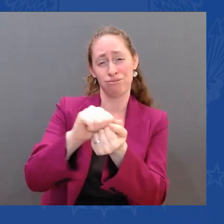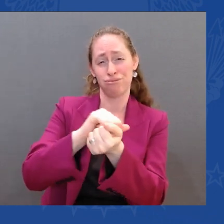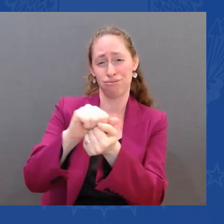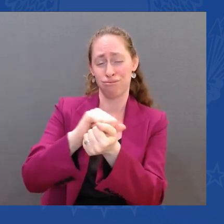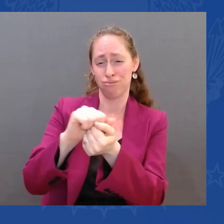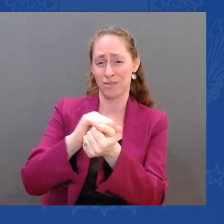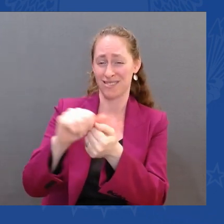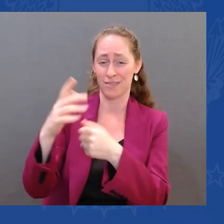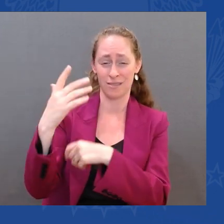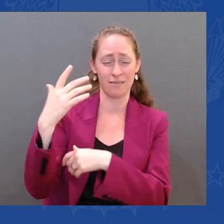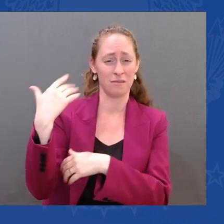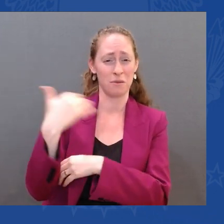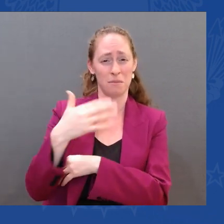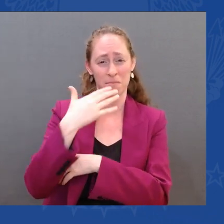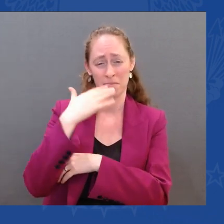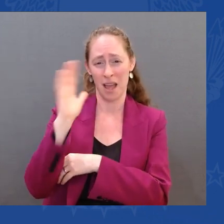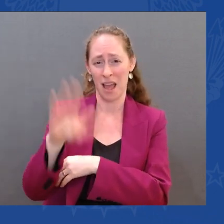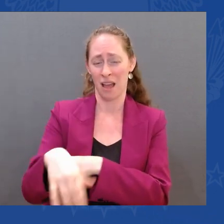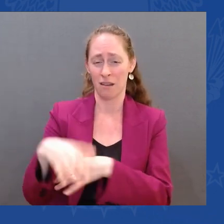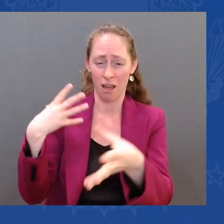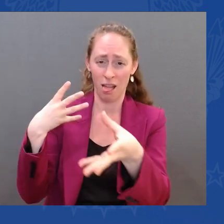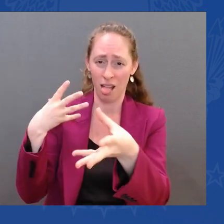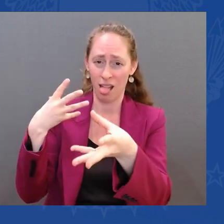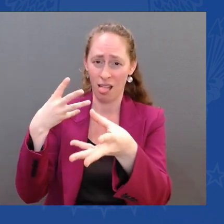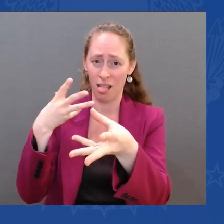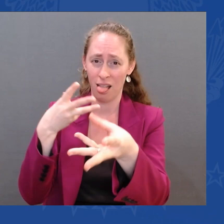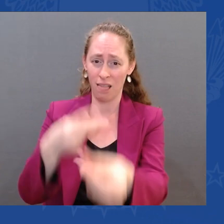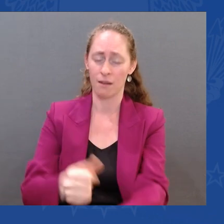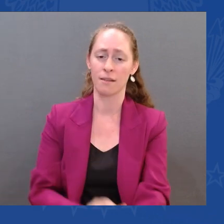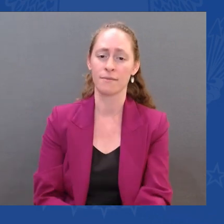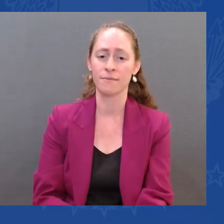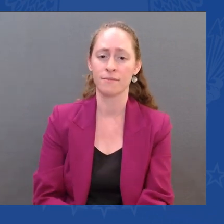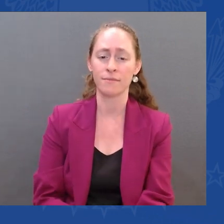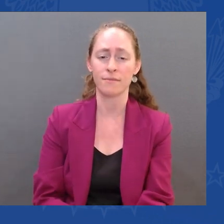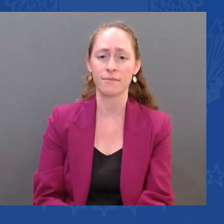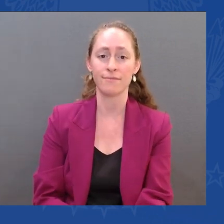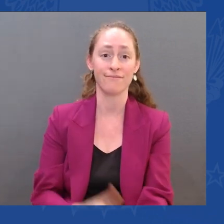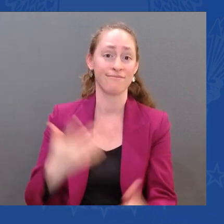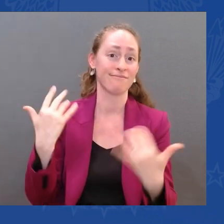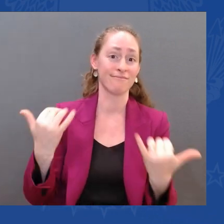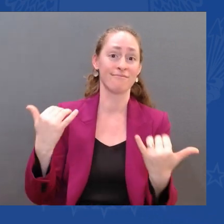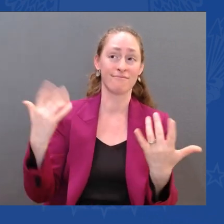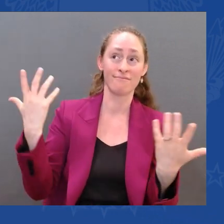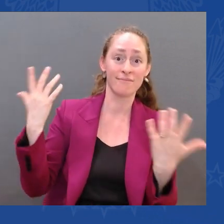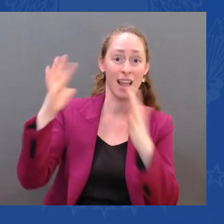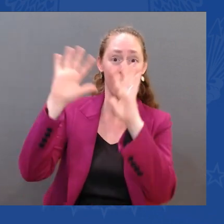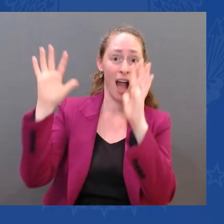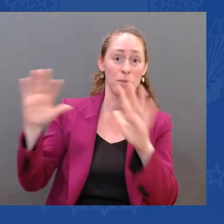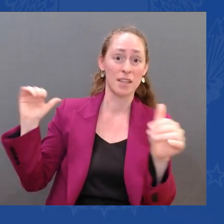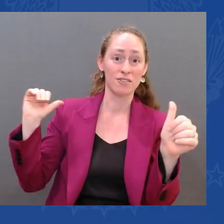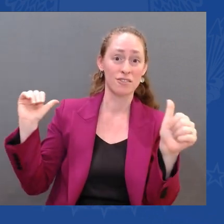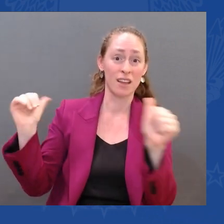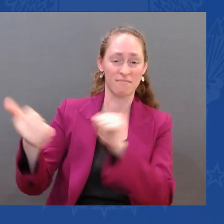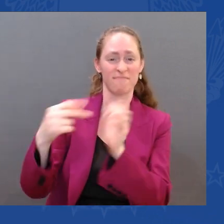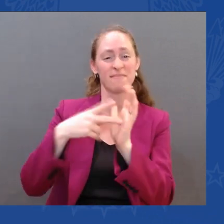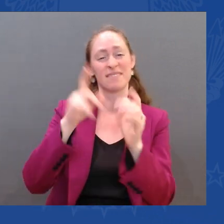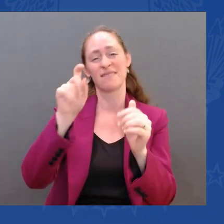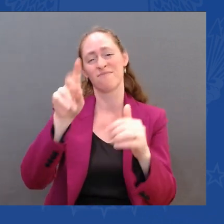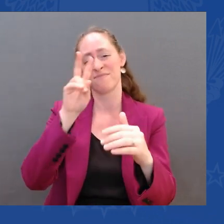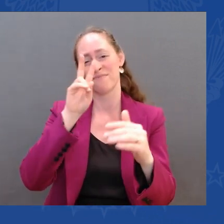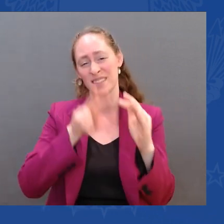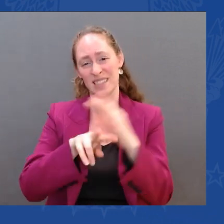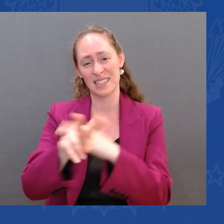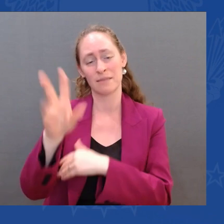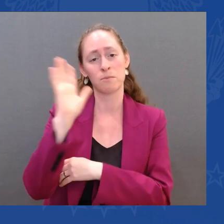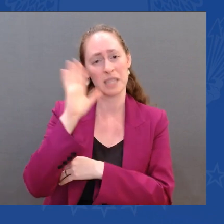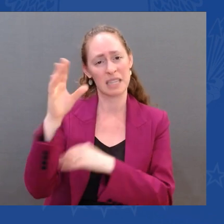to — we expect another tough hurricane season. And storms are going to be more intense, and we're going to have